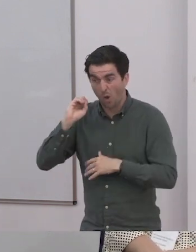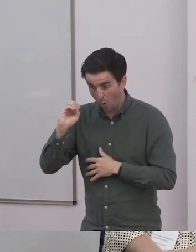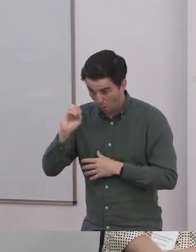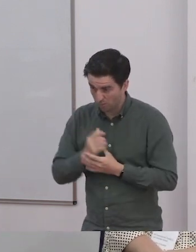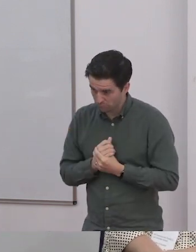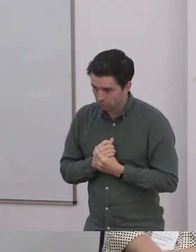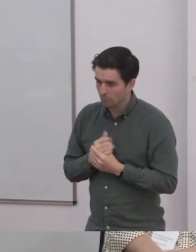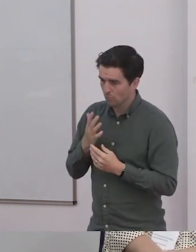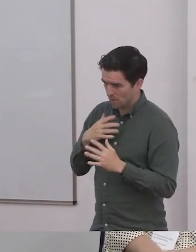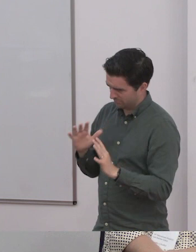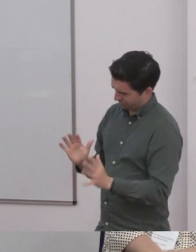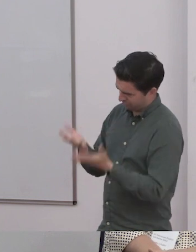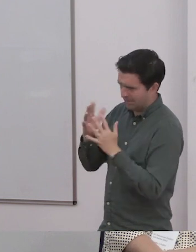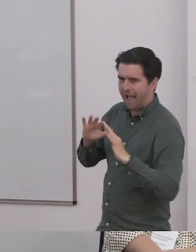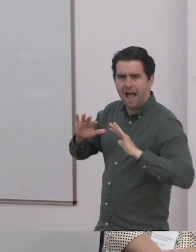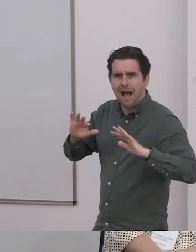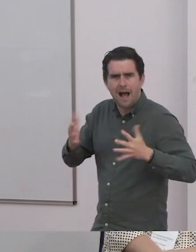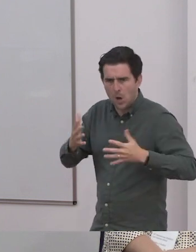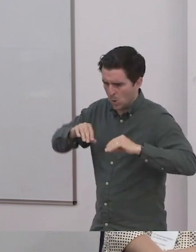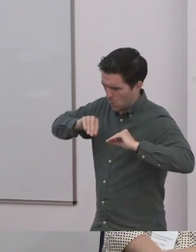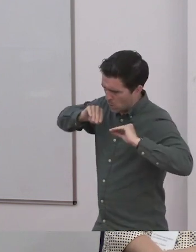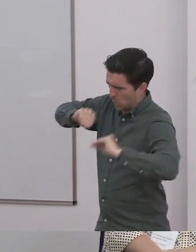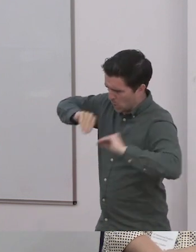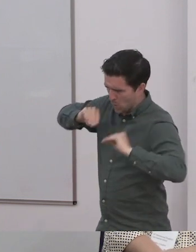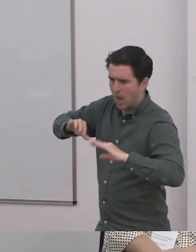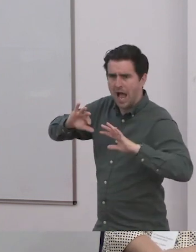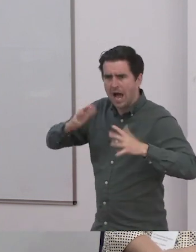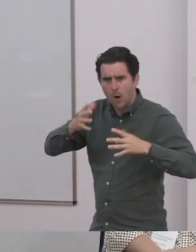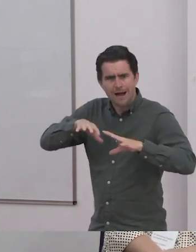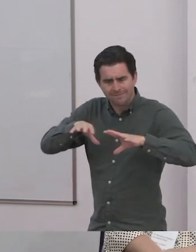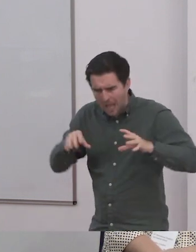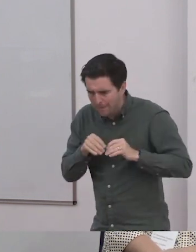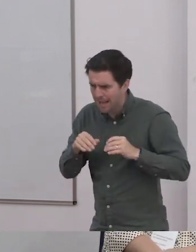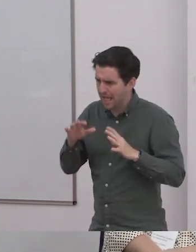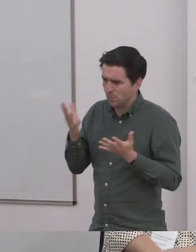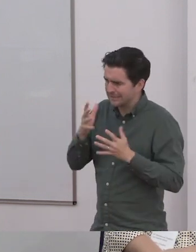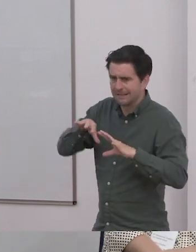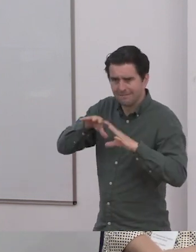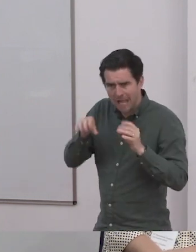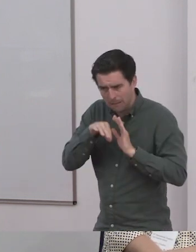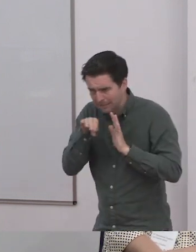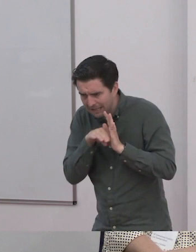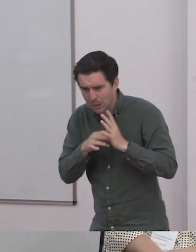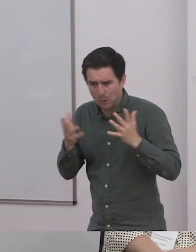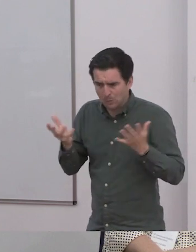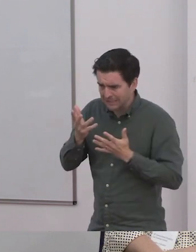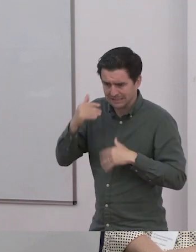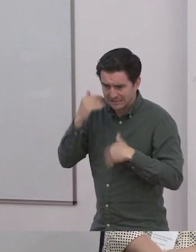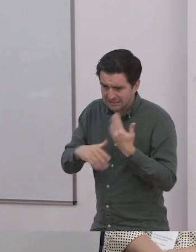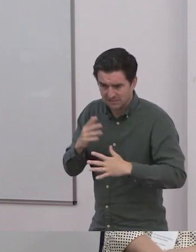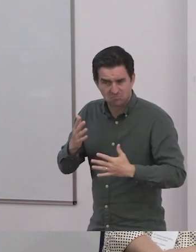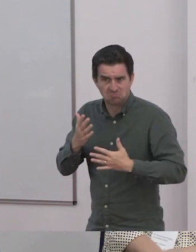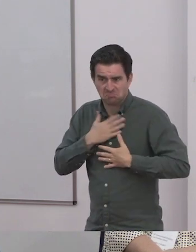a participative, respectful system. And I tell you what, if you respect your kids from babyhood